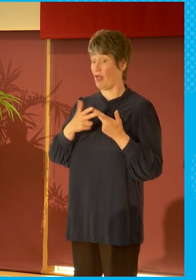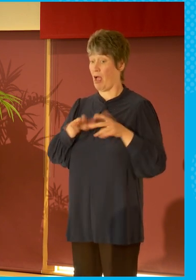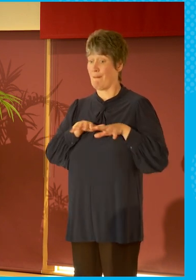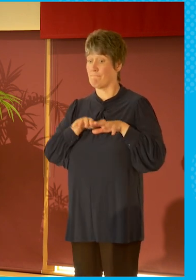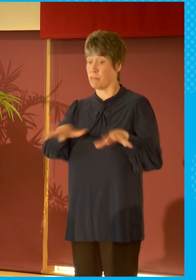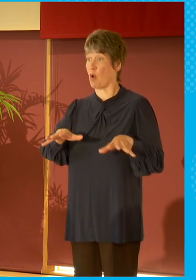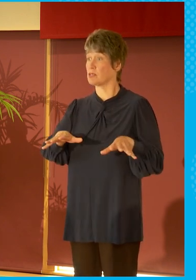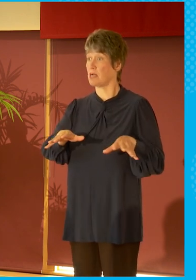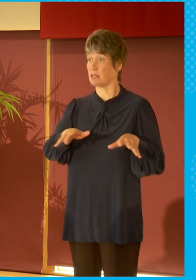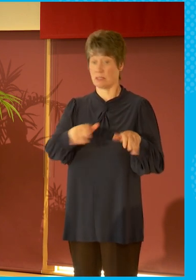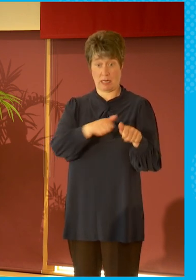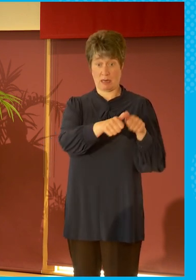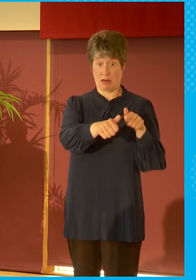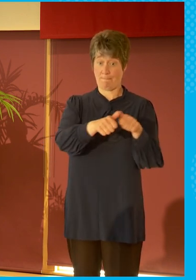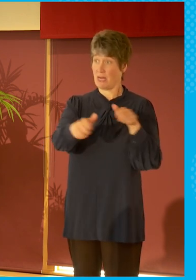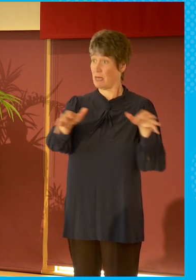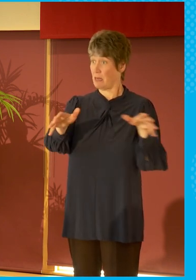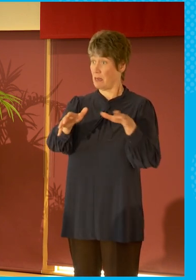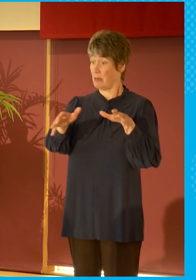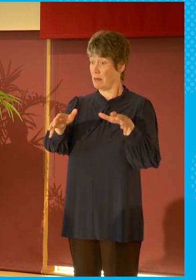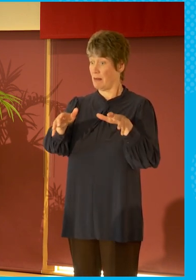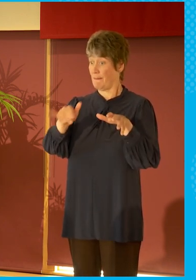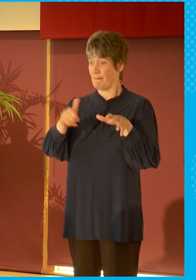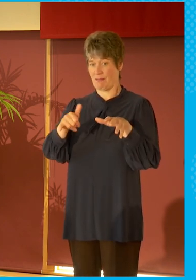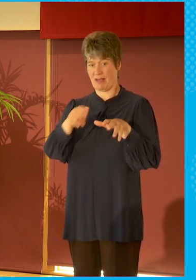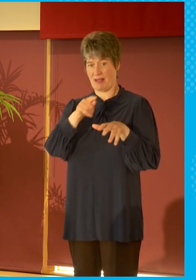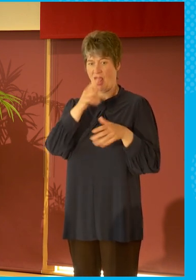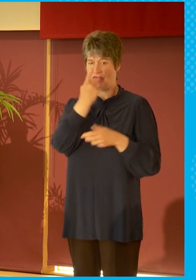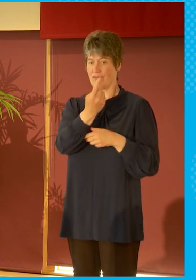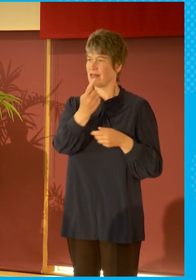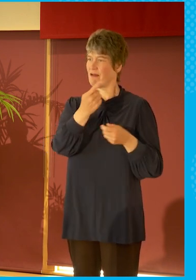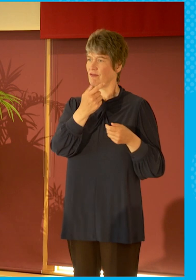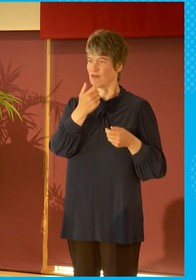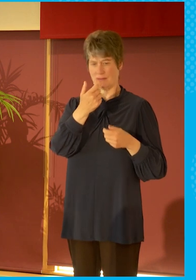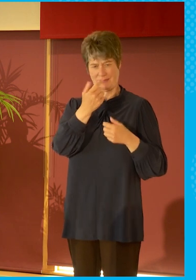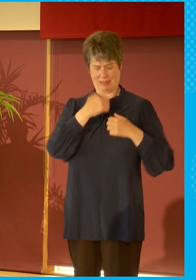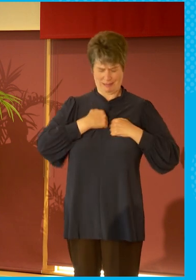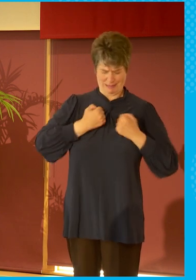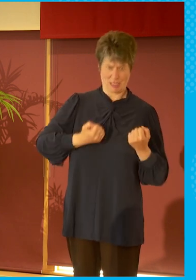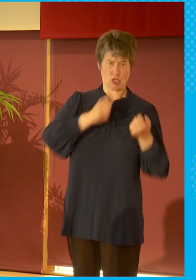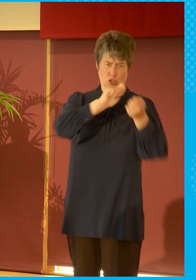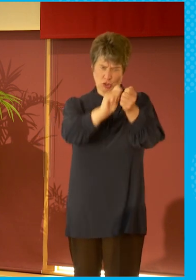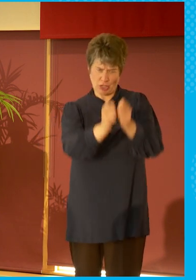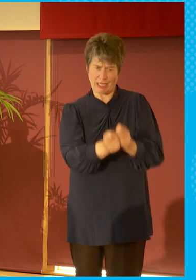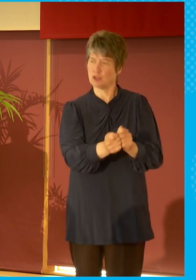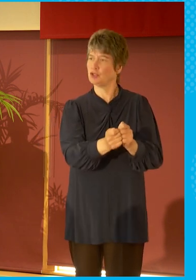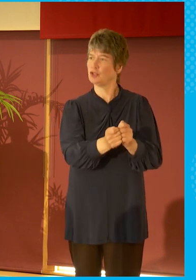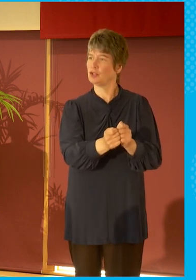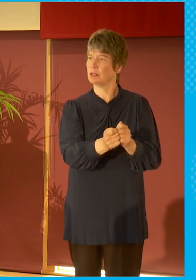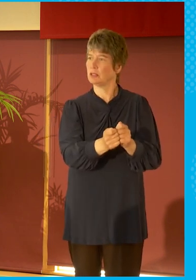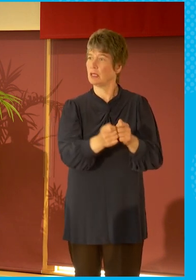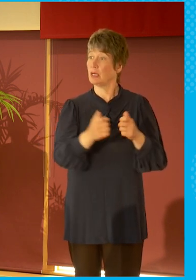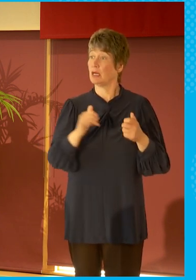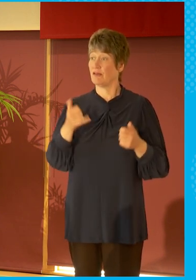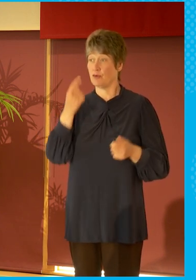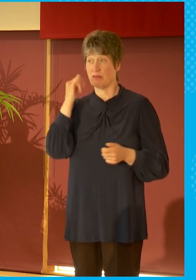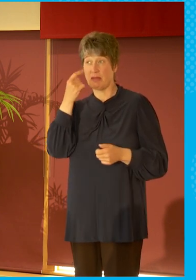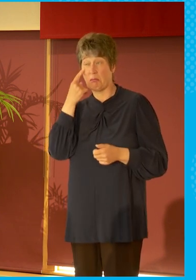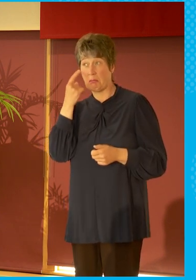redefining what they do. So that if you look, for example, at the way in which